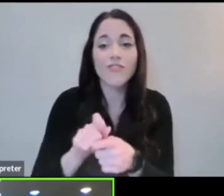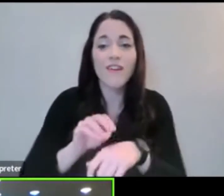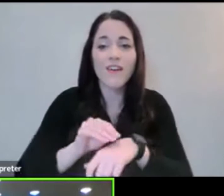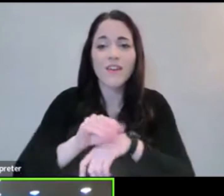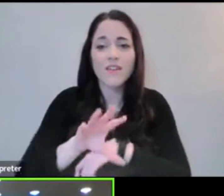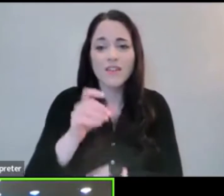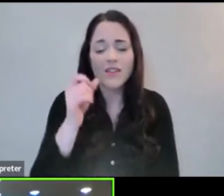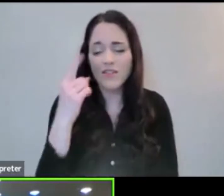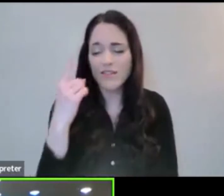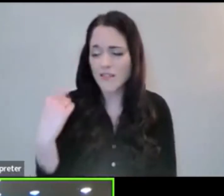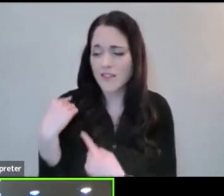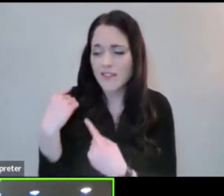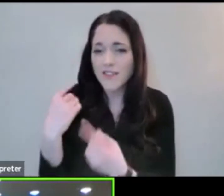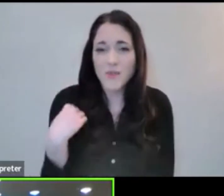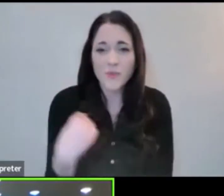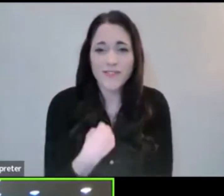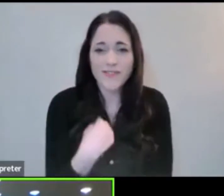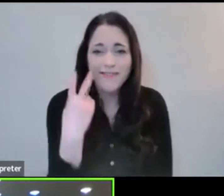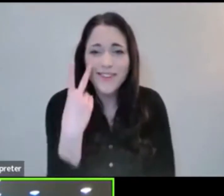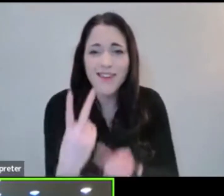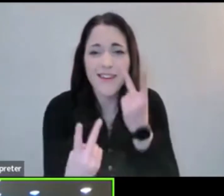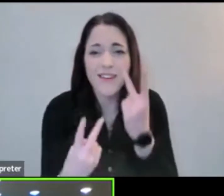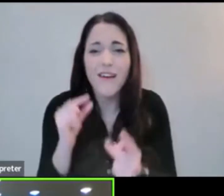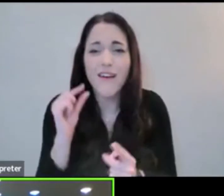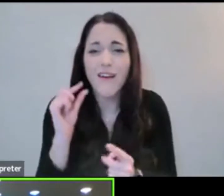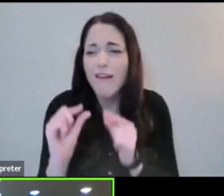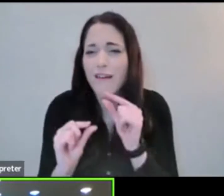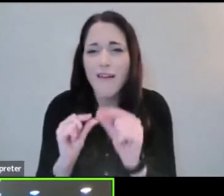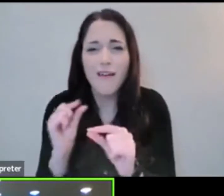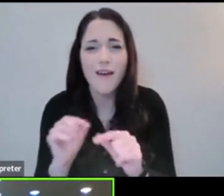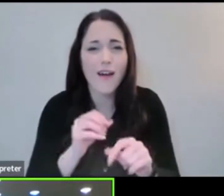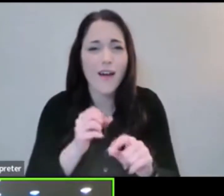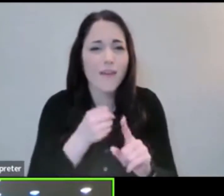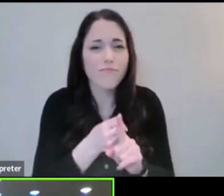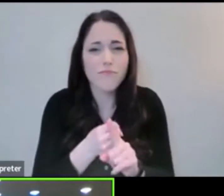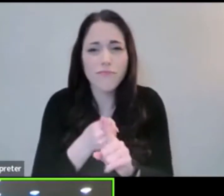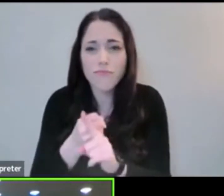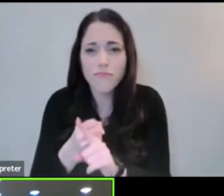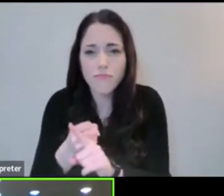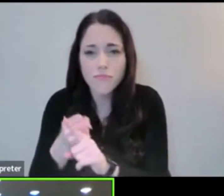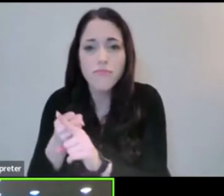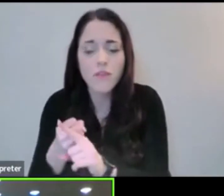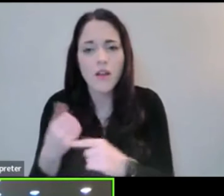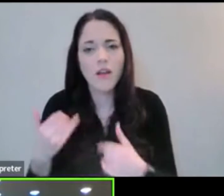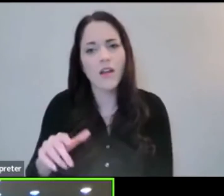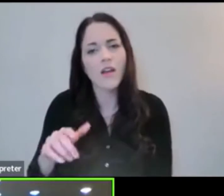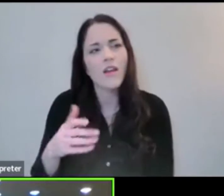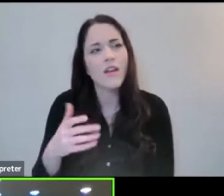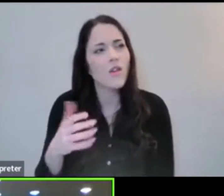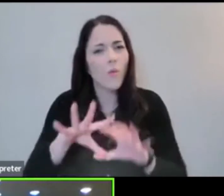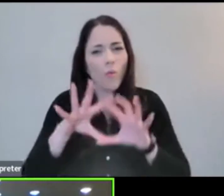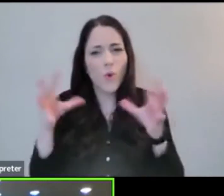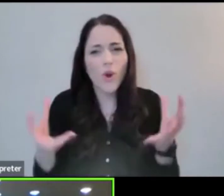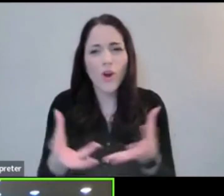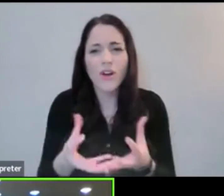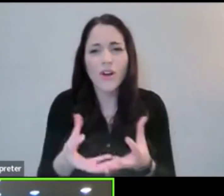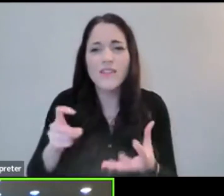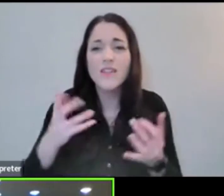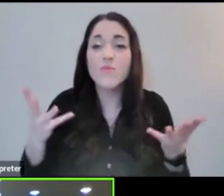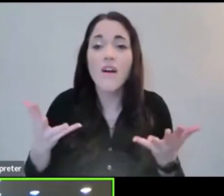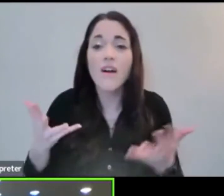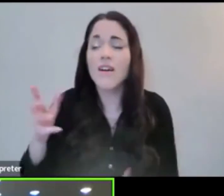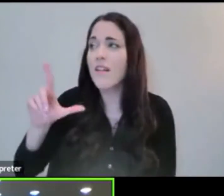to live now. What the word is now, is love,